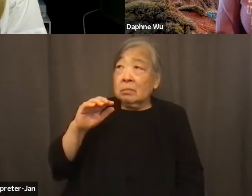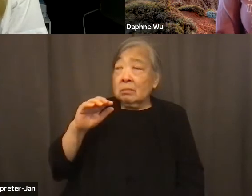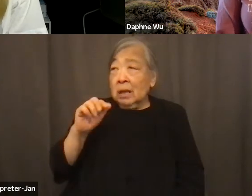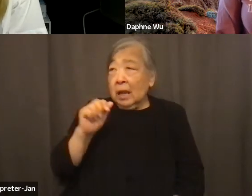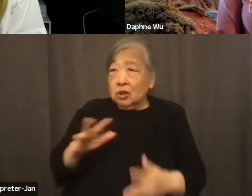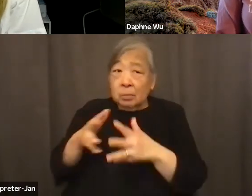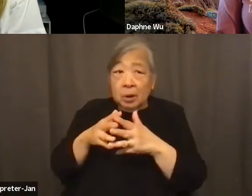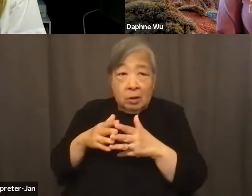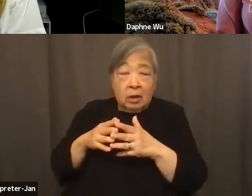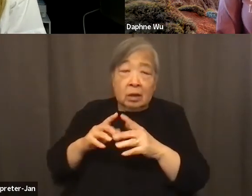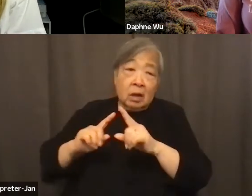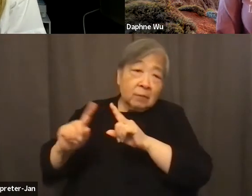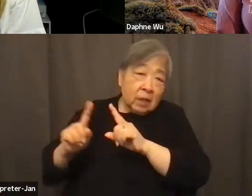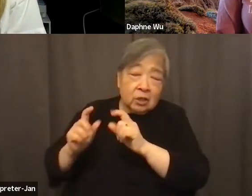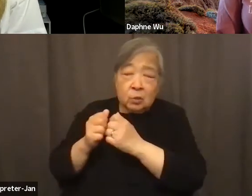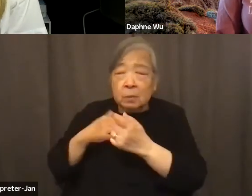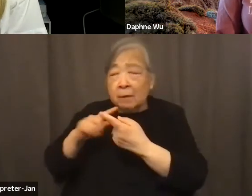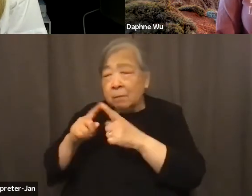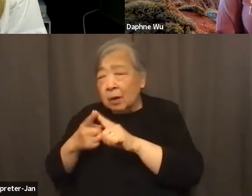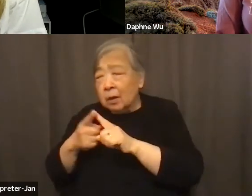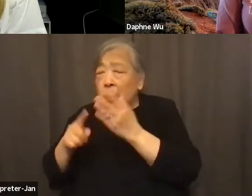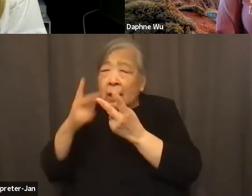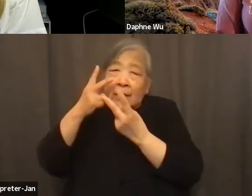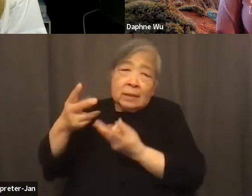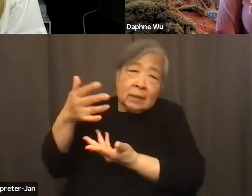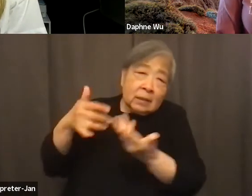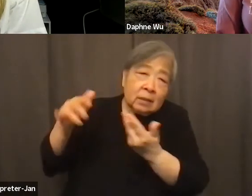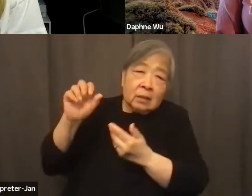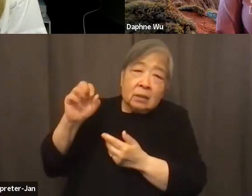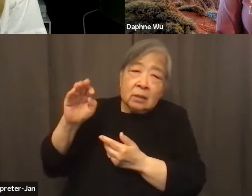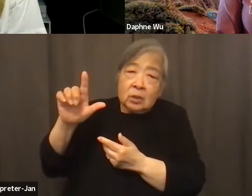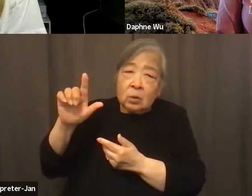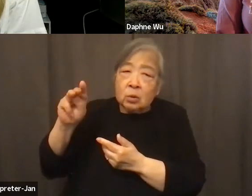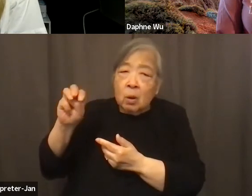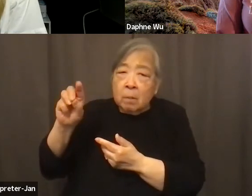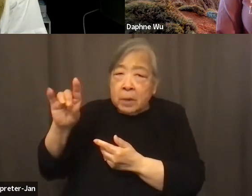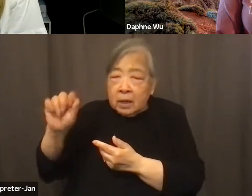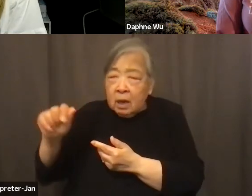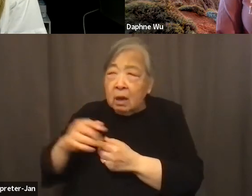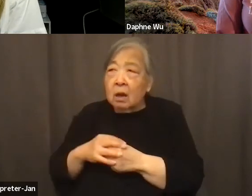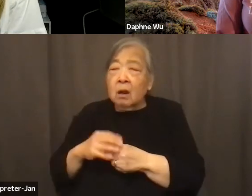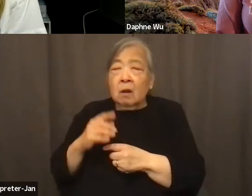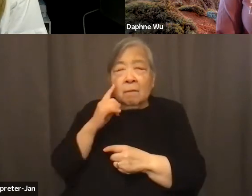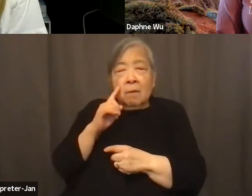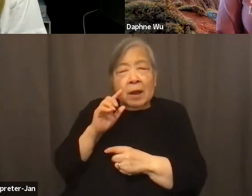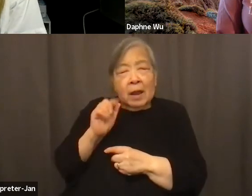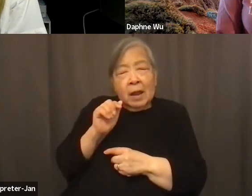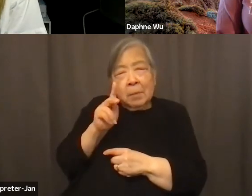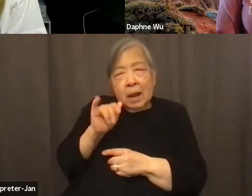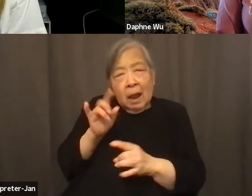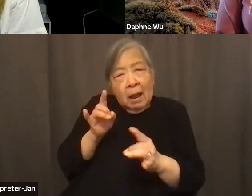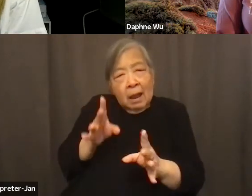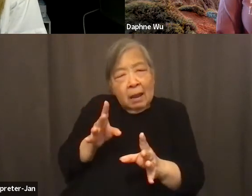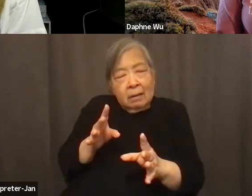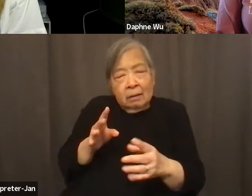going on between my friends or what I see in social media, that with AAPI hate is you, you've never